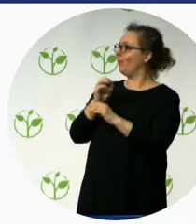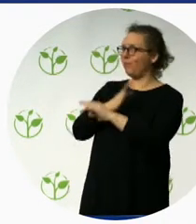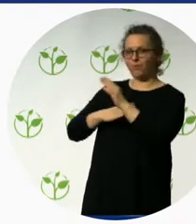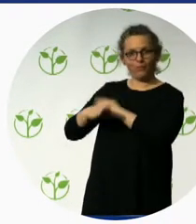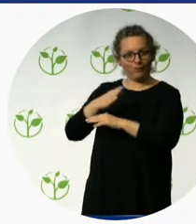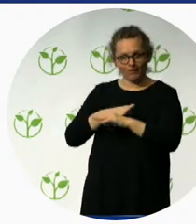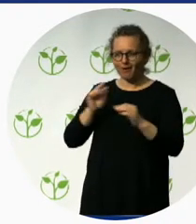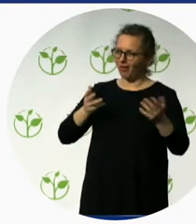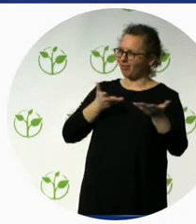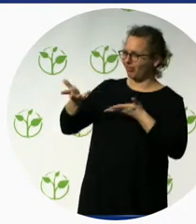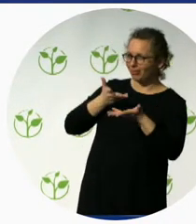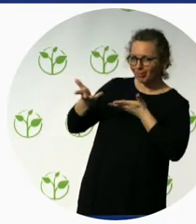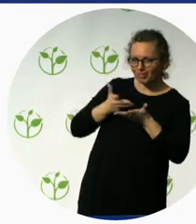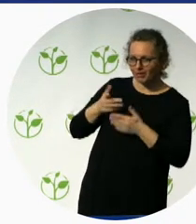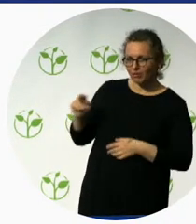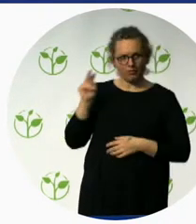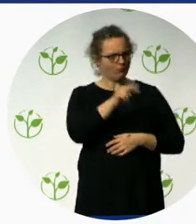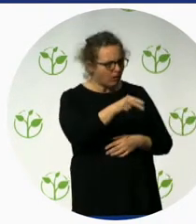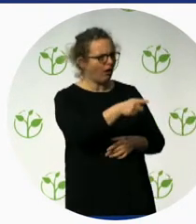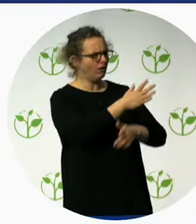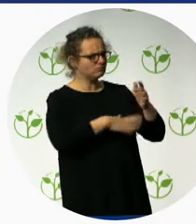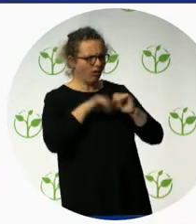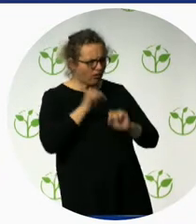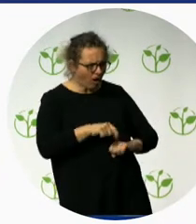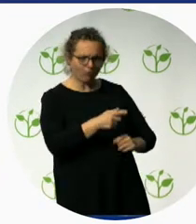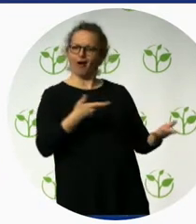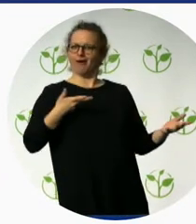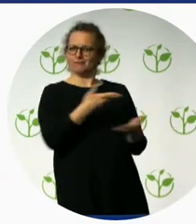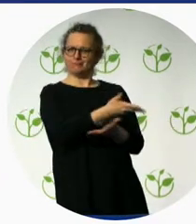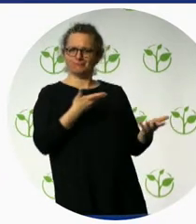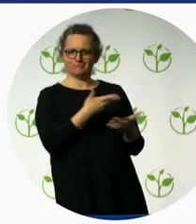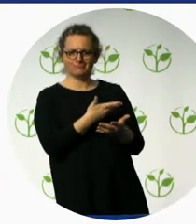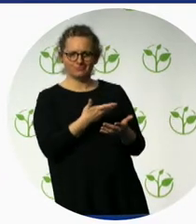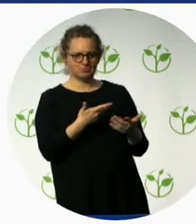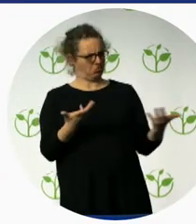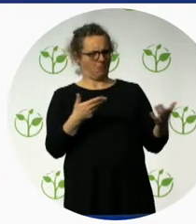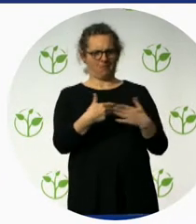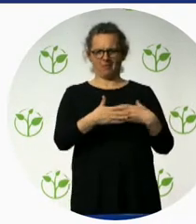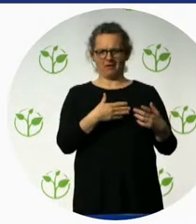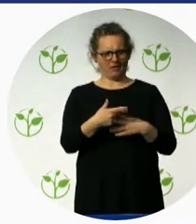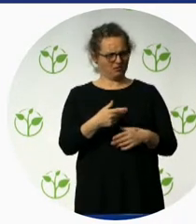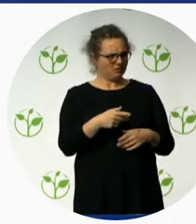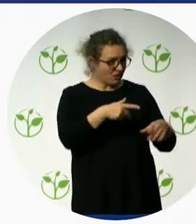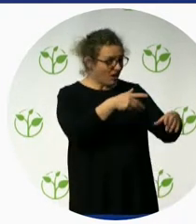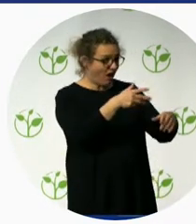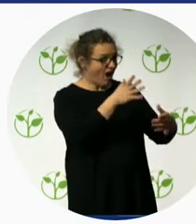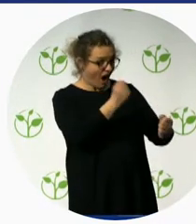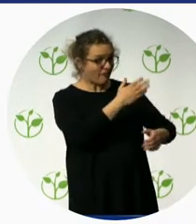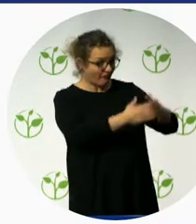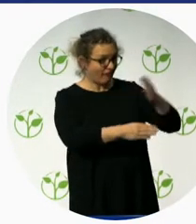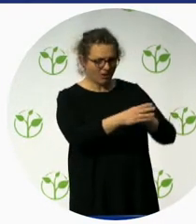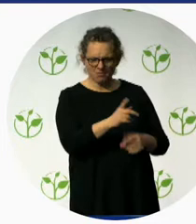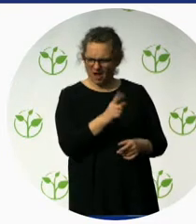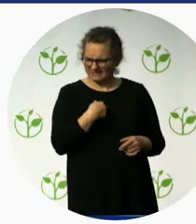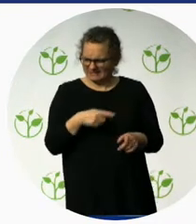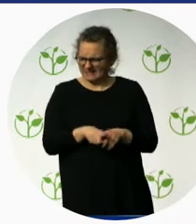people, that their co-travelers with disabilities are just people like them. And there is no difference for that matter. They went back